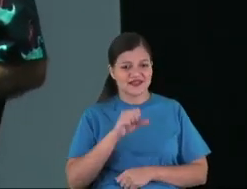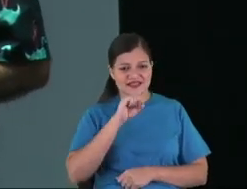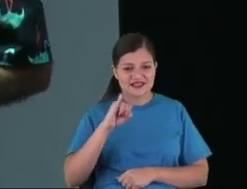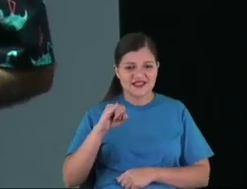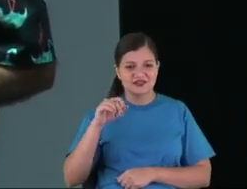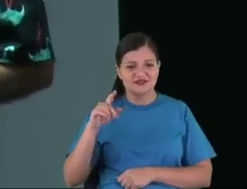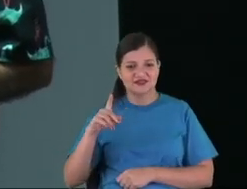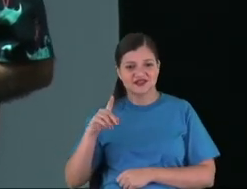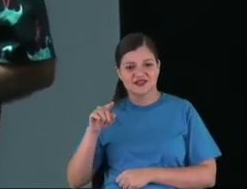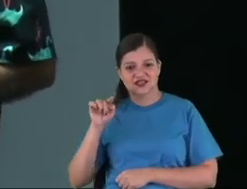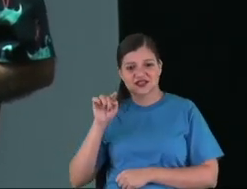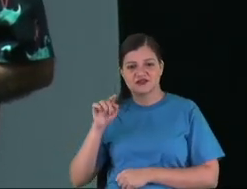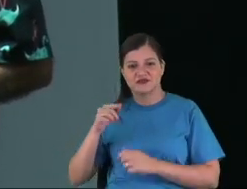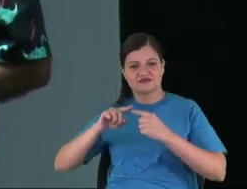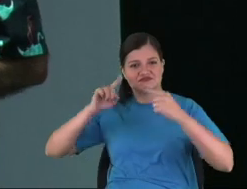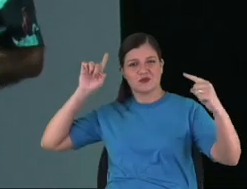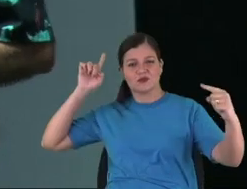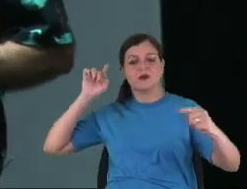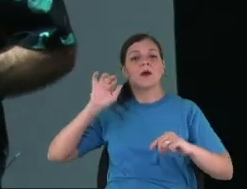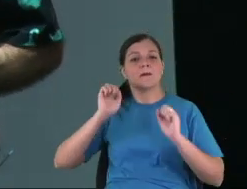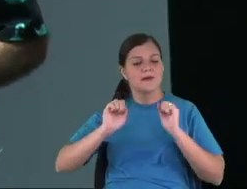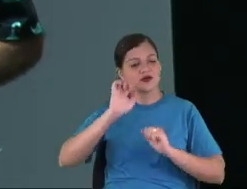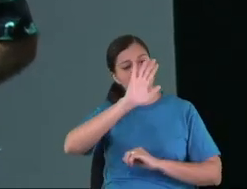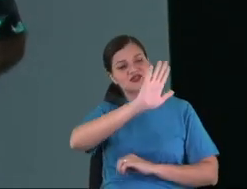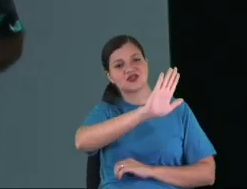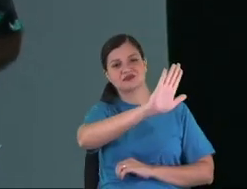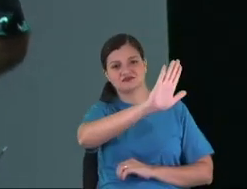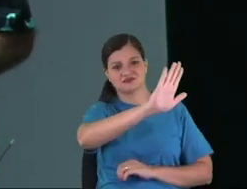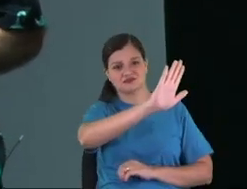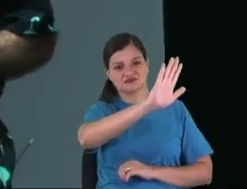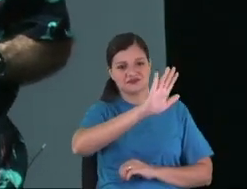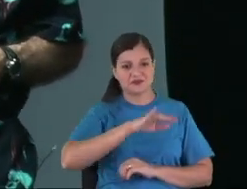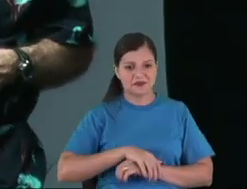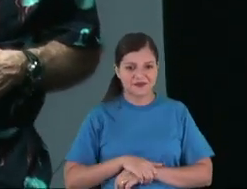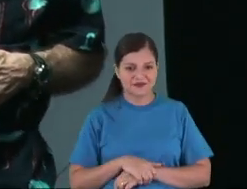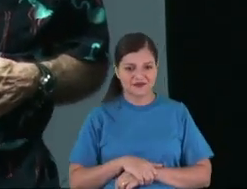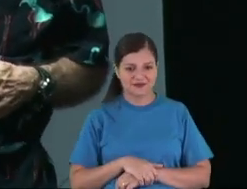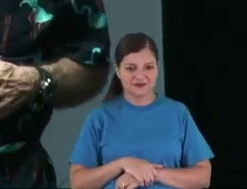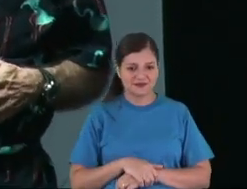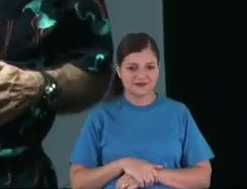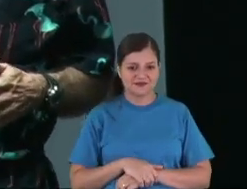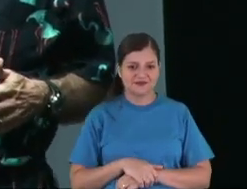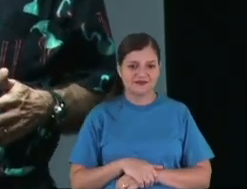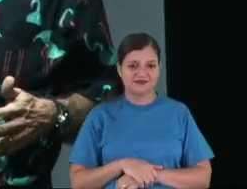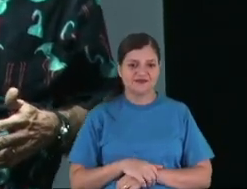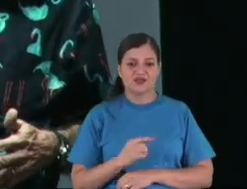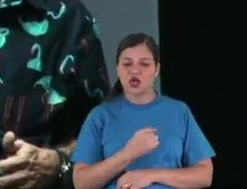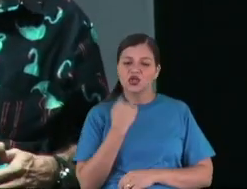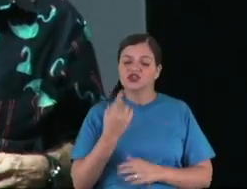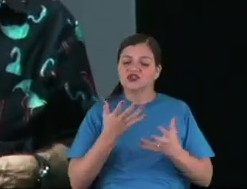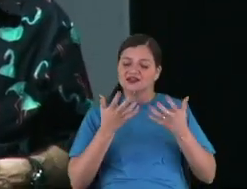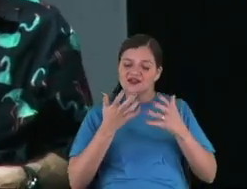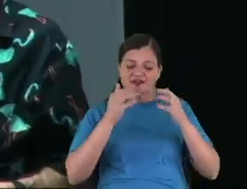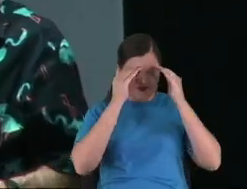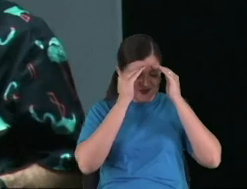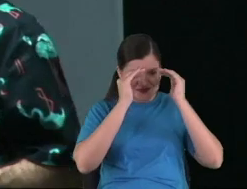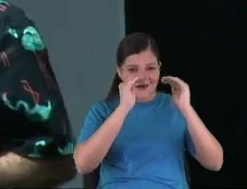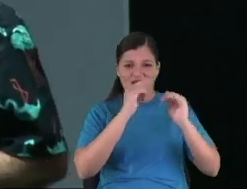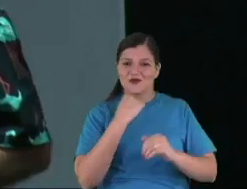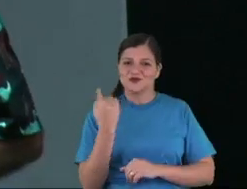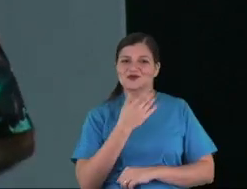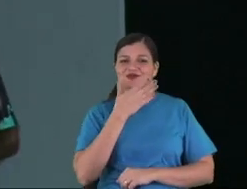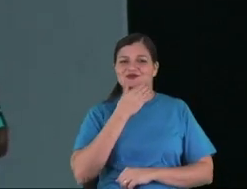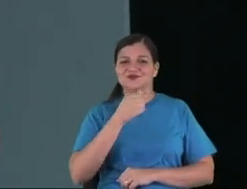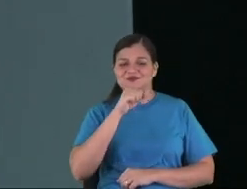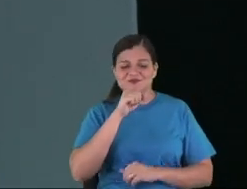If you're too far, you are just put the hands in his direction. We want to